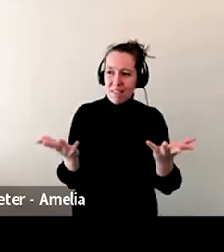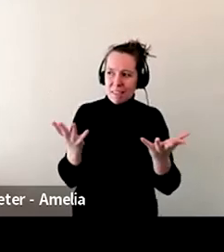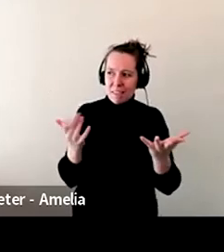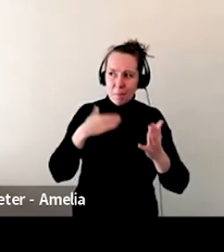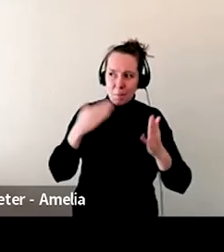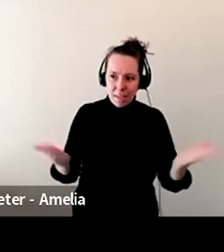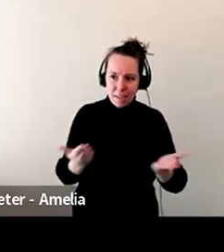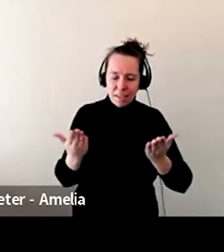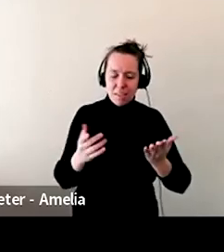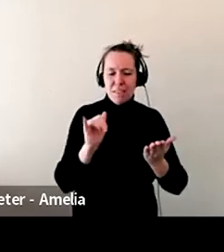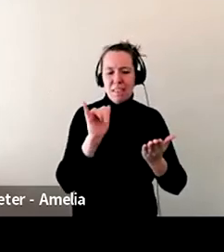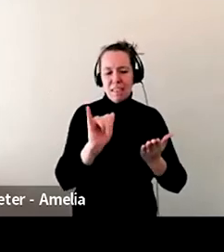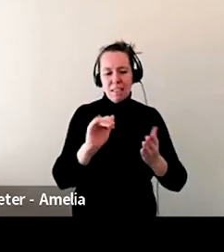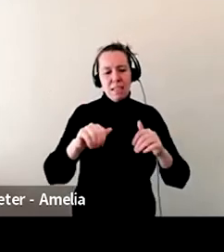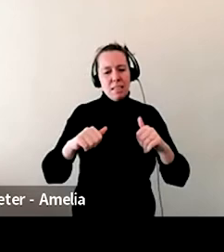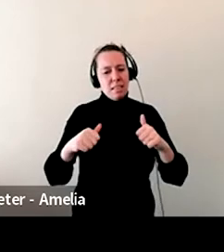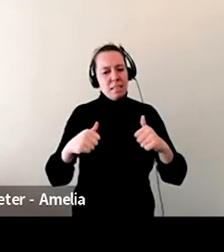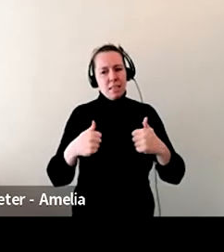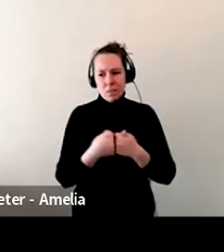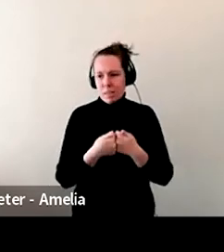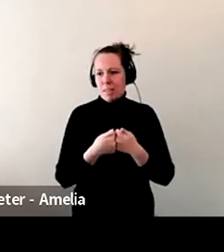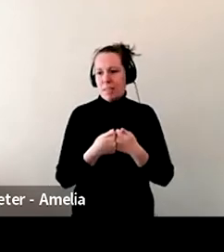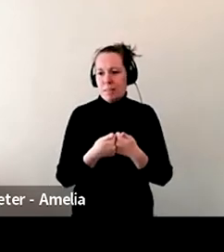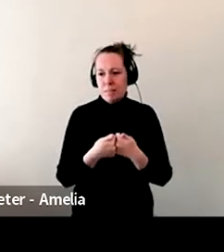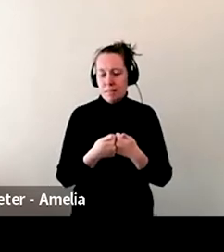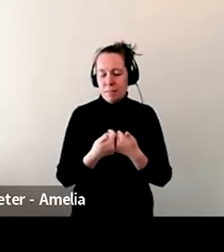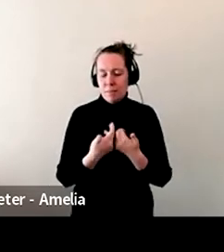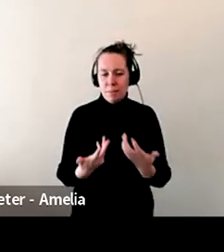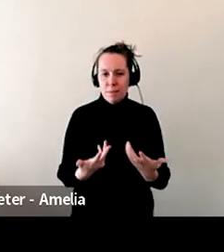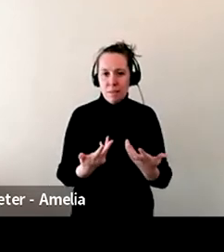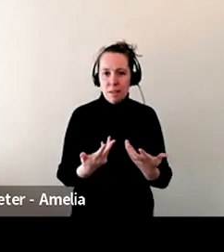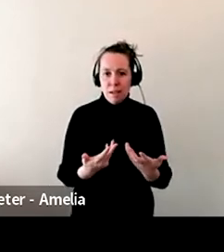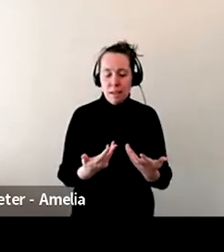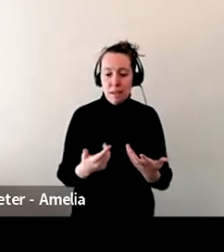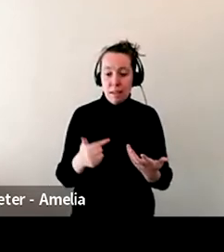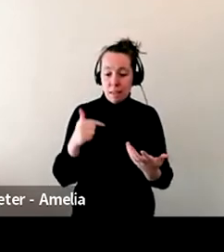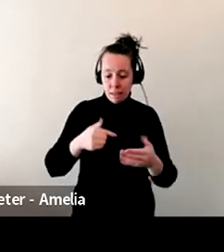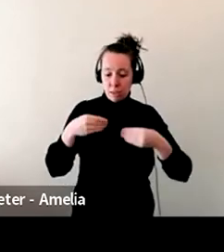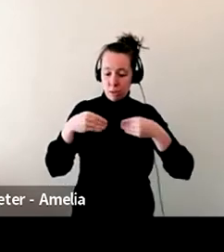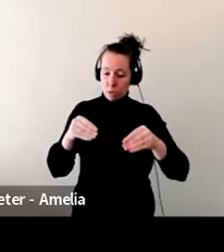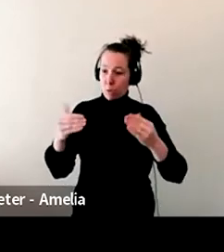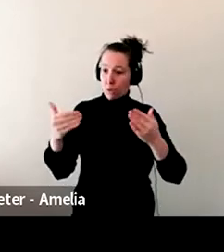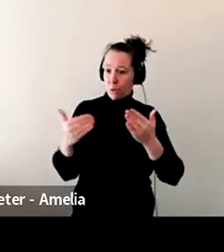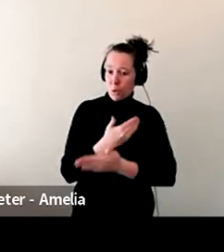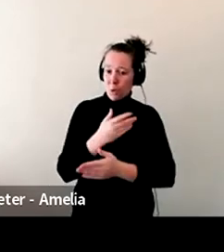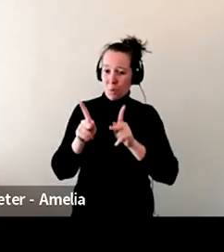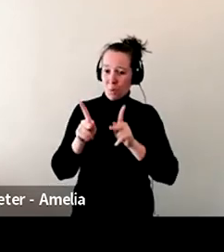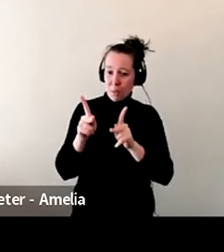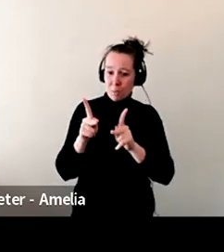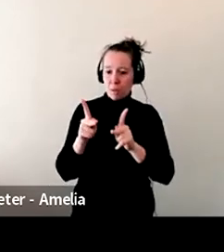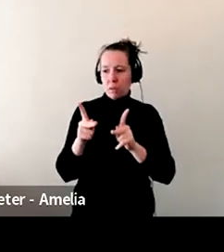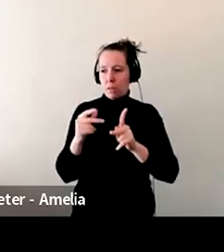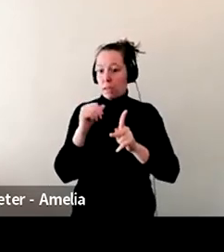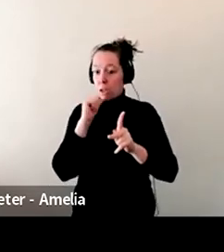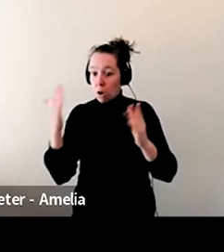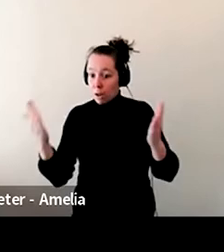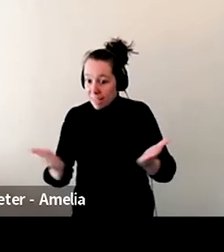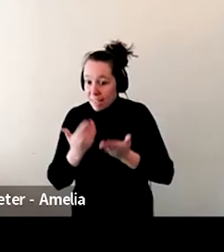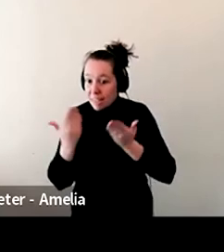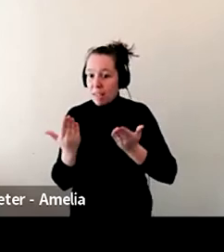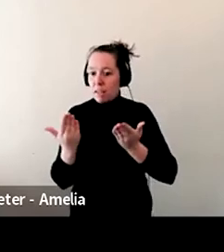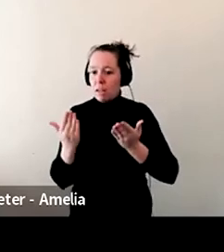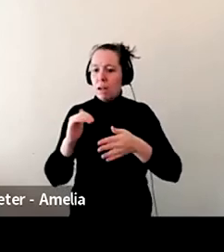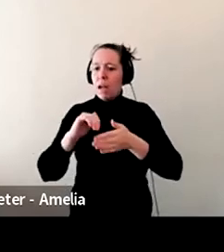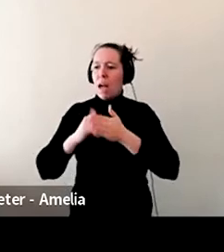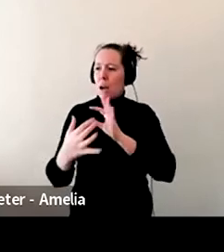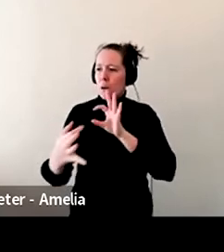getting your name out there with, without people being around kind of a thing, if that makes sense. Right. People weren't